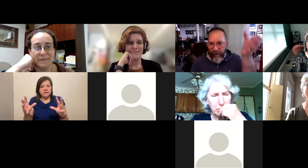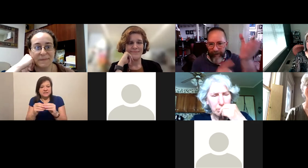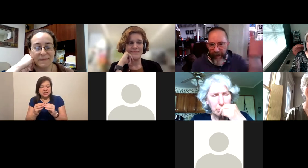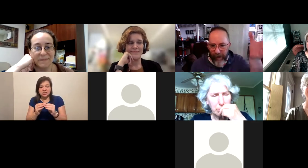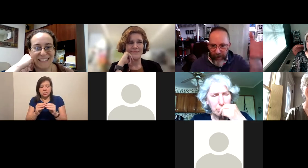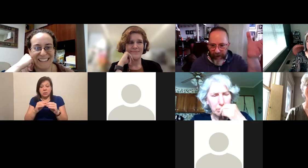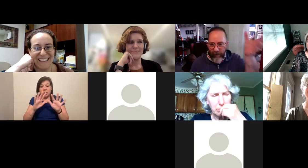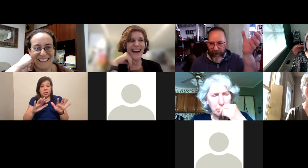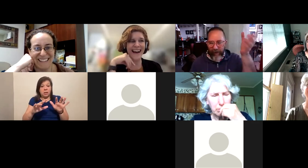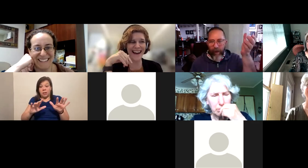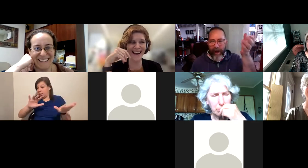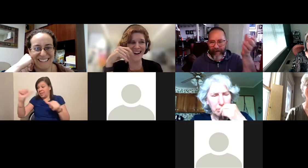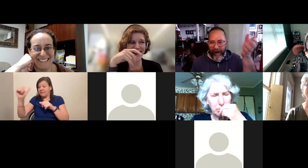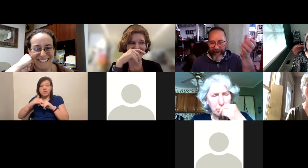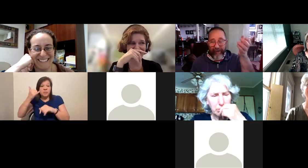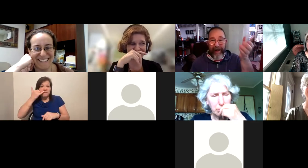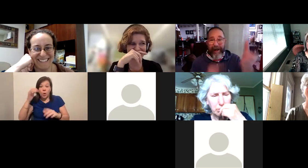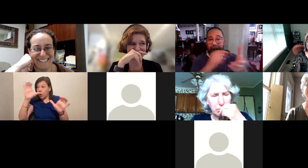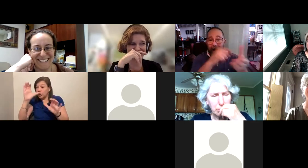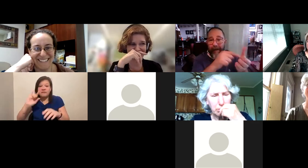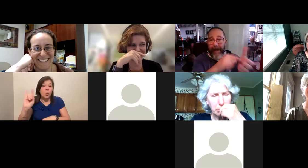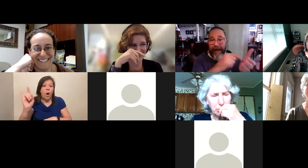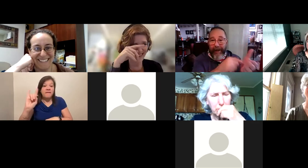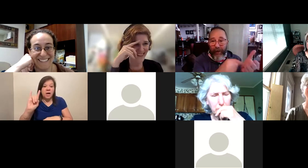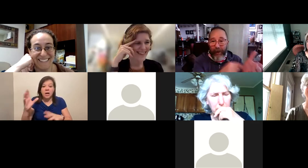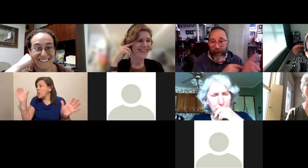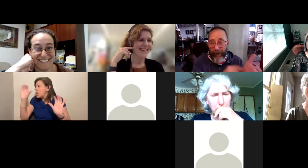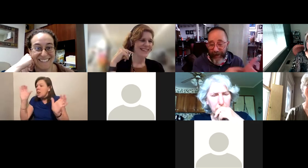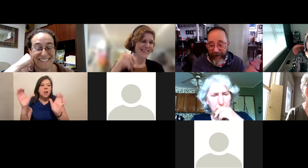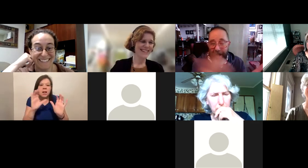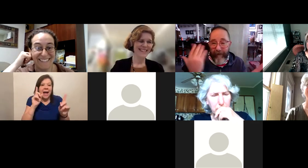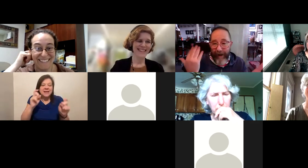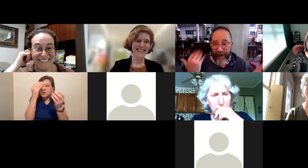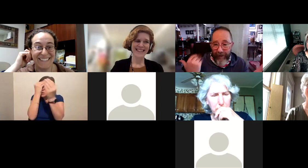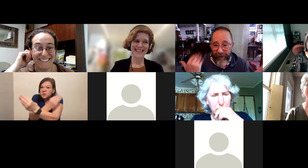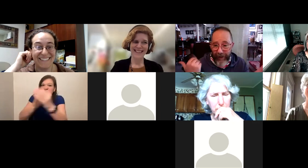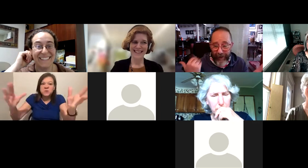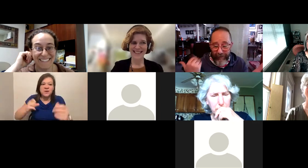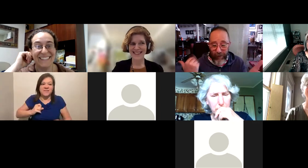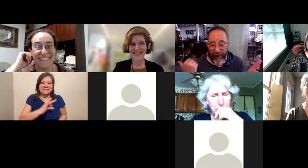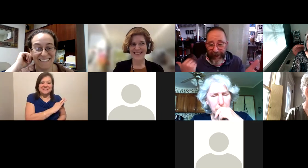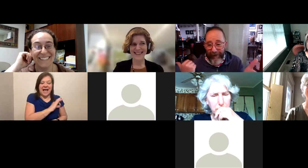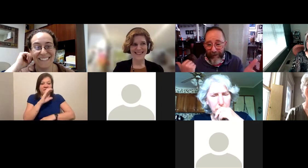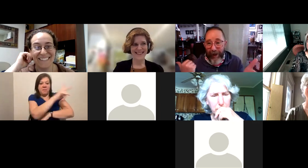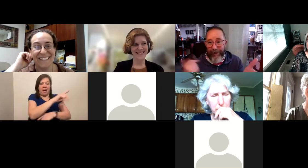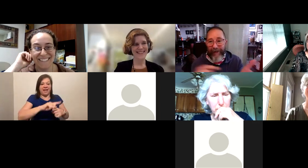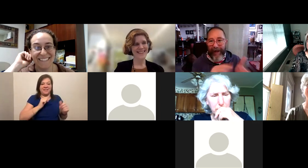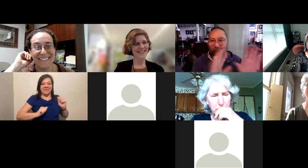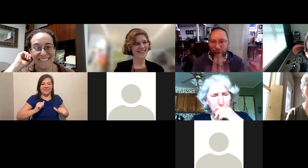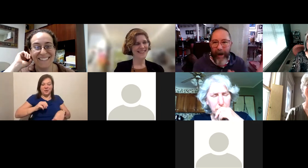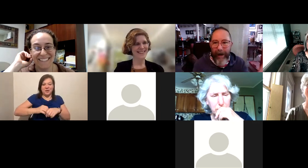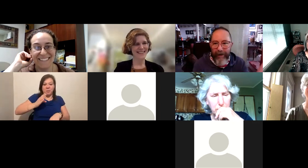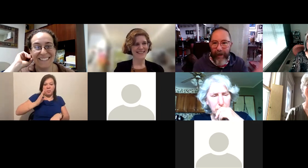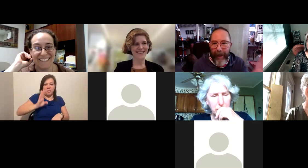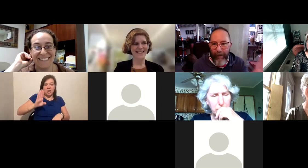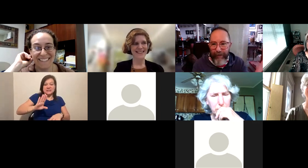out with my phone looking for whatever wifi. I was like, needed to alert the staff back at the theater I was working at in Boston that